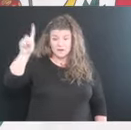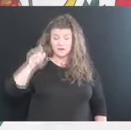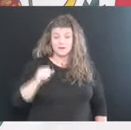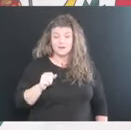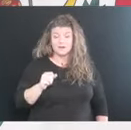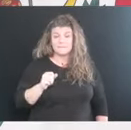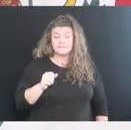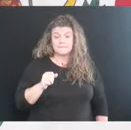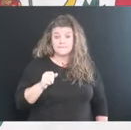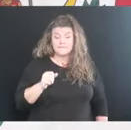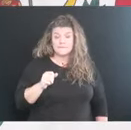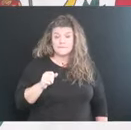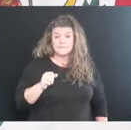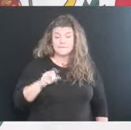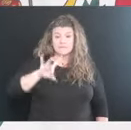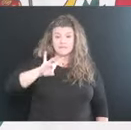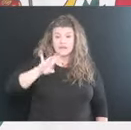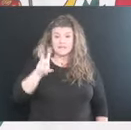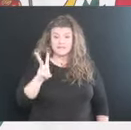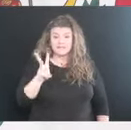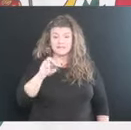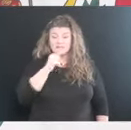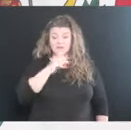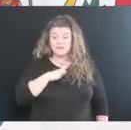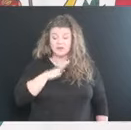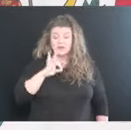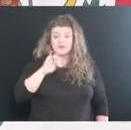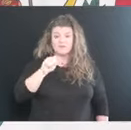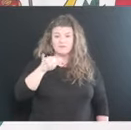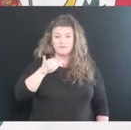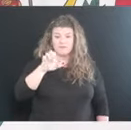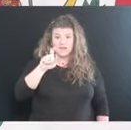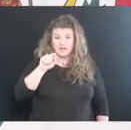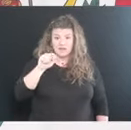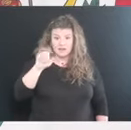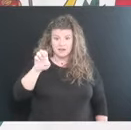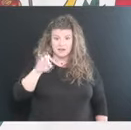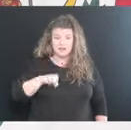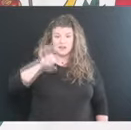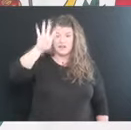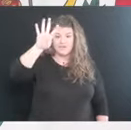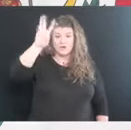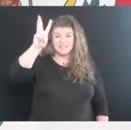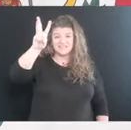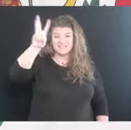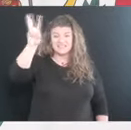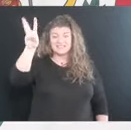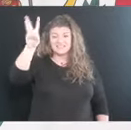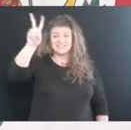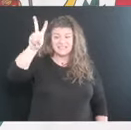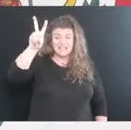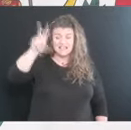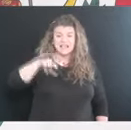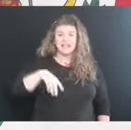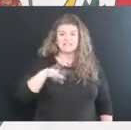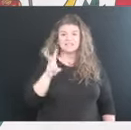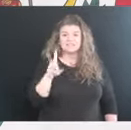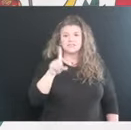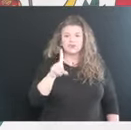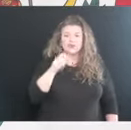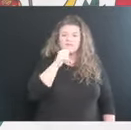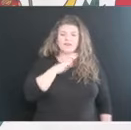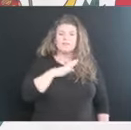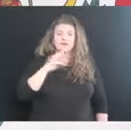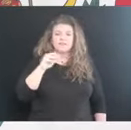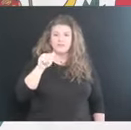of an 86-year-old female from Fayette County, the 4662nd death of a 61-year-old female